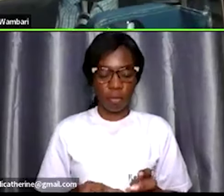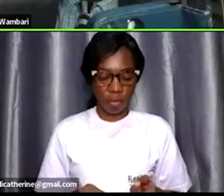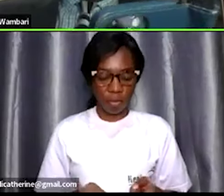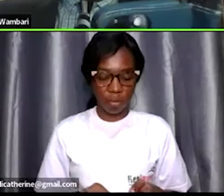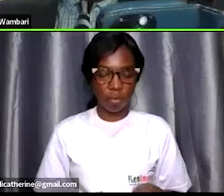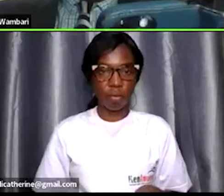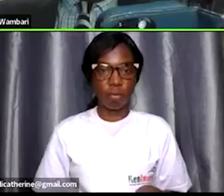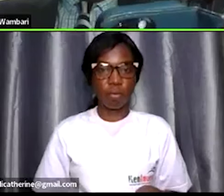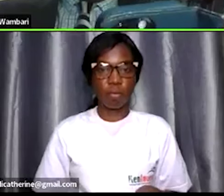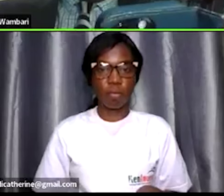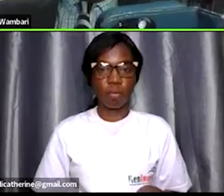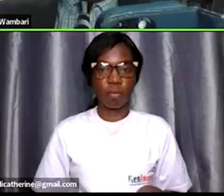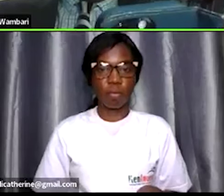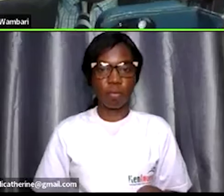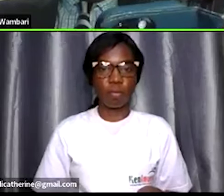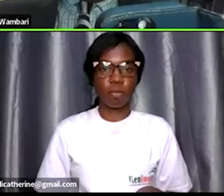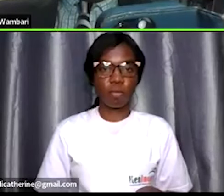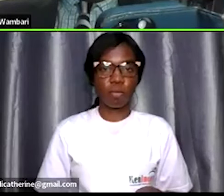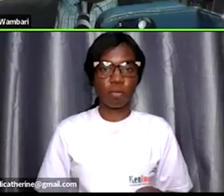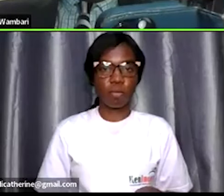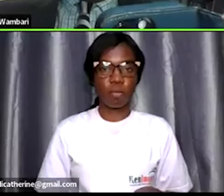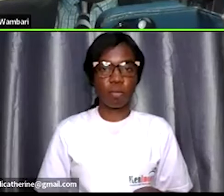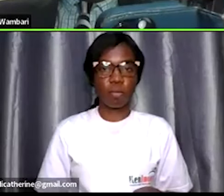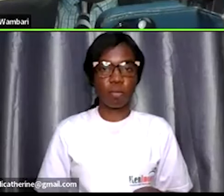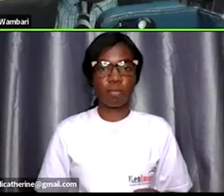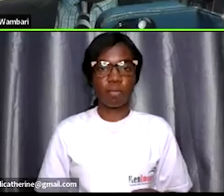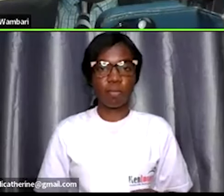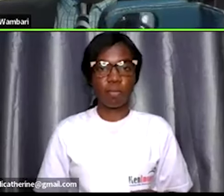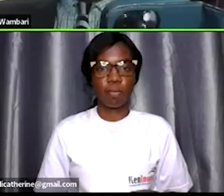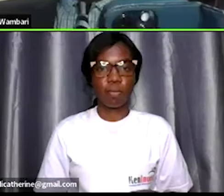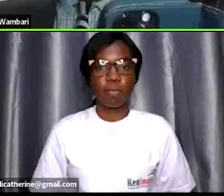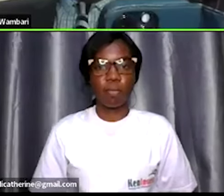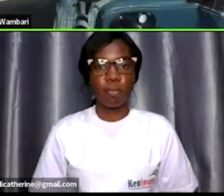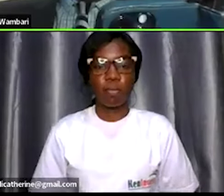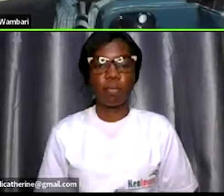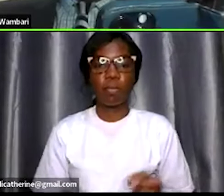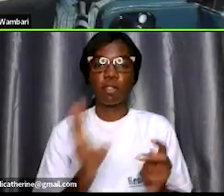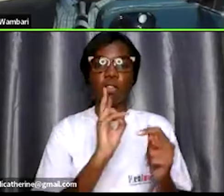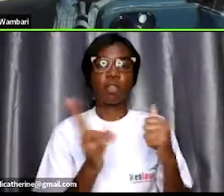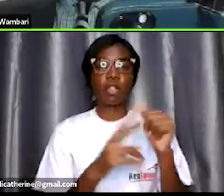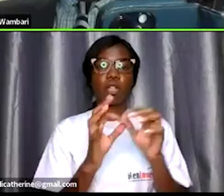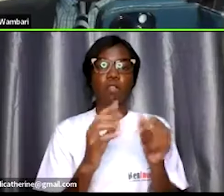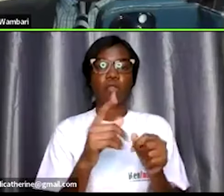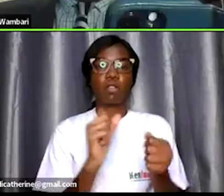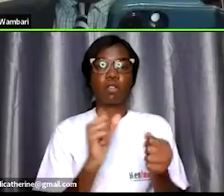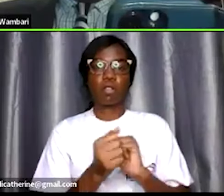so 700 um uh powered if you change with 177 up